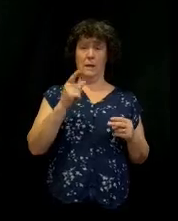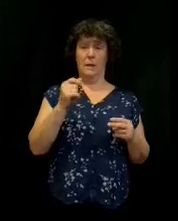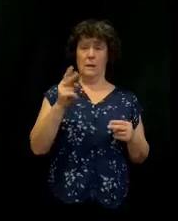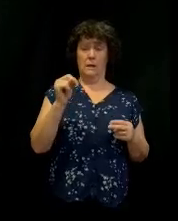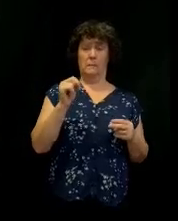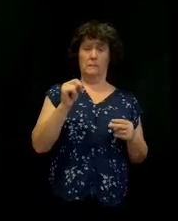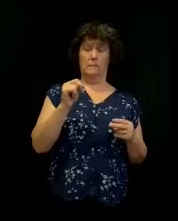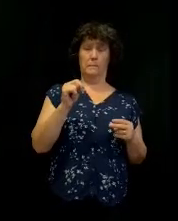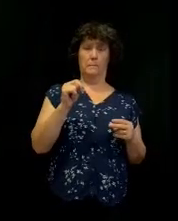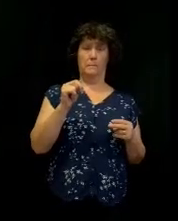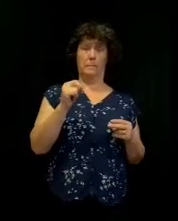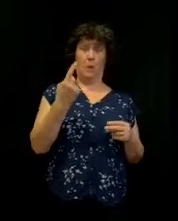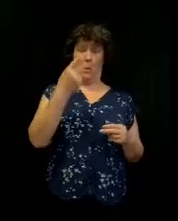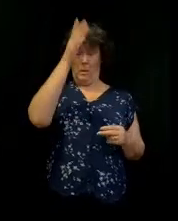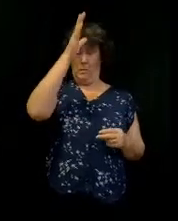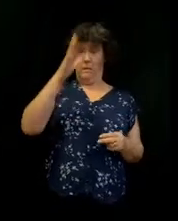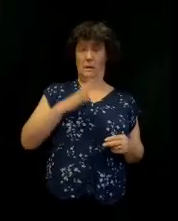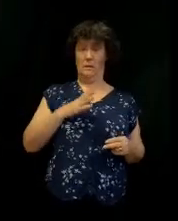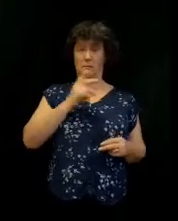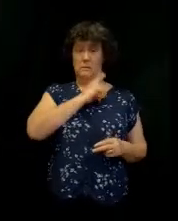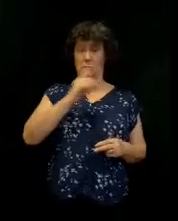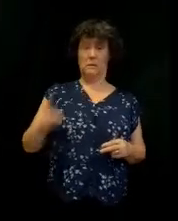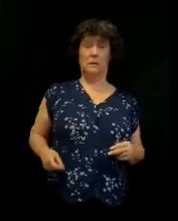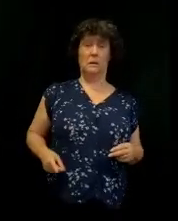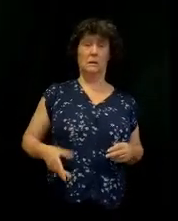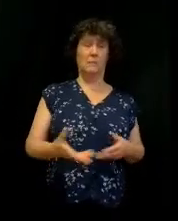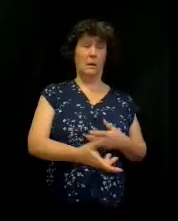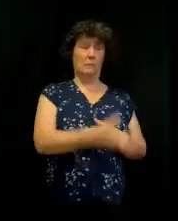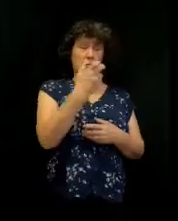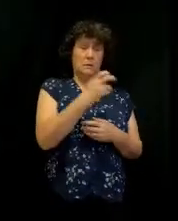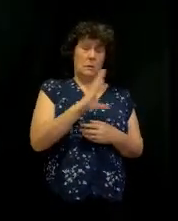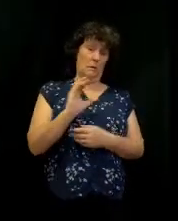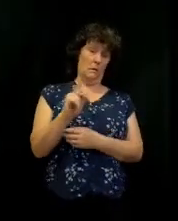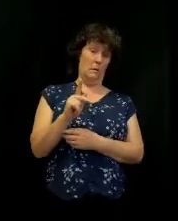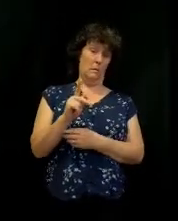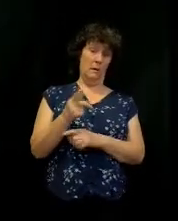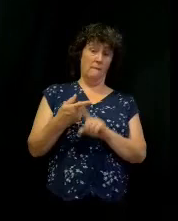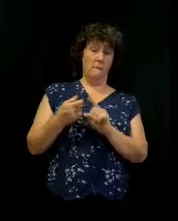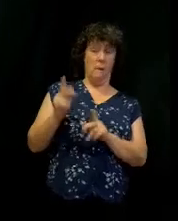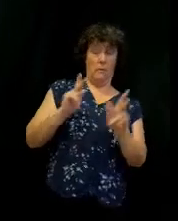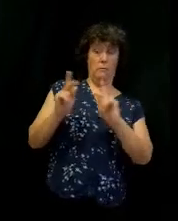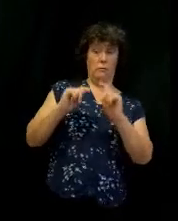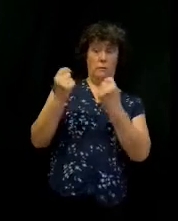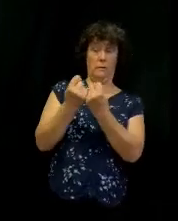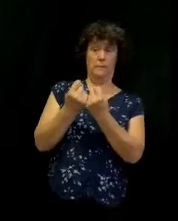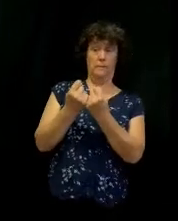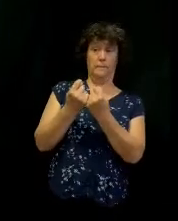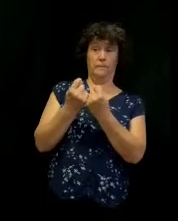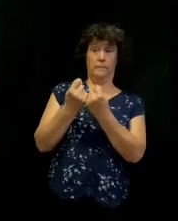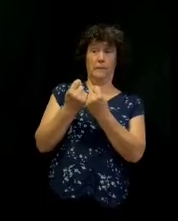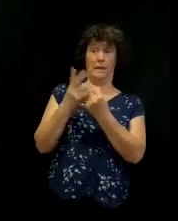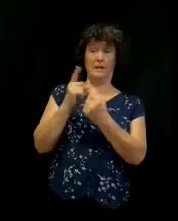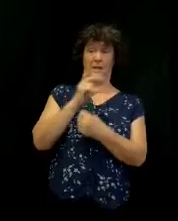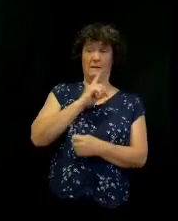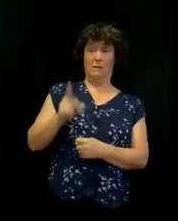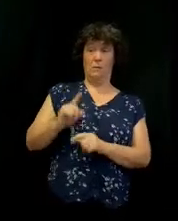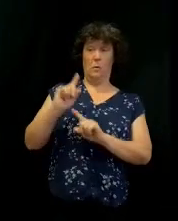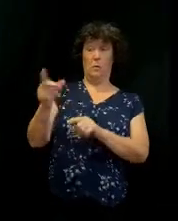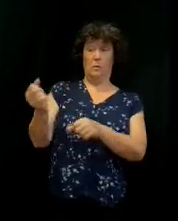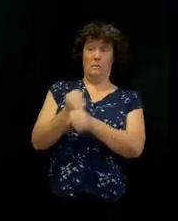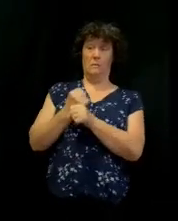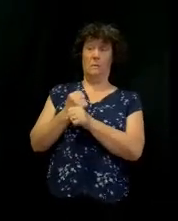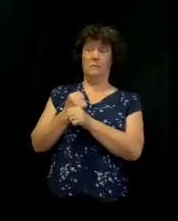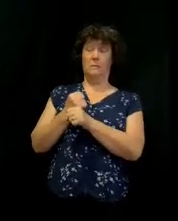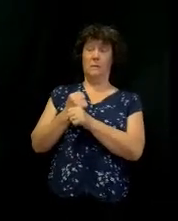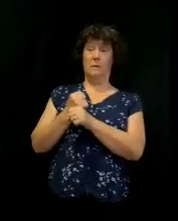And Obed-Edom was when David went and took the ark originally from the Philistines. They sent it back. David went and got it. All of a sudden,